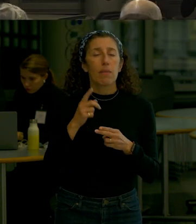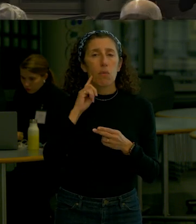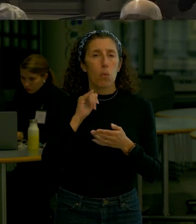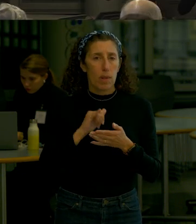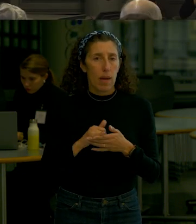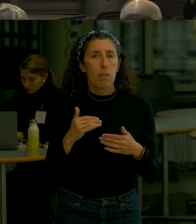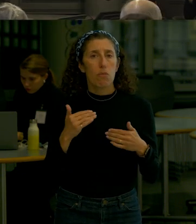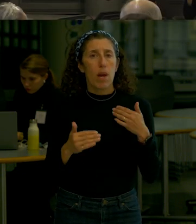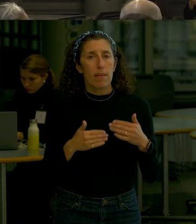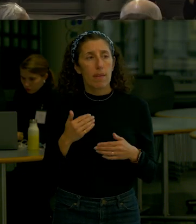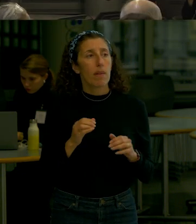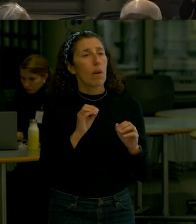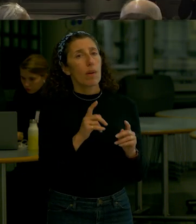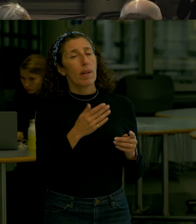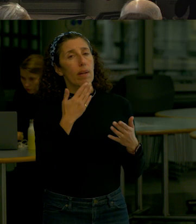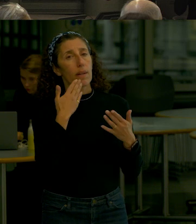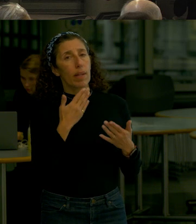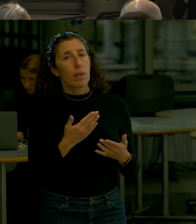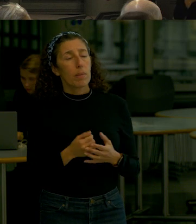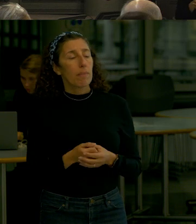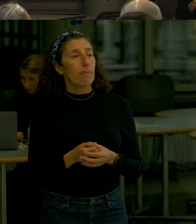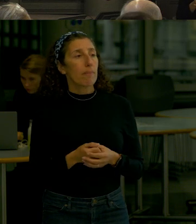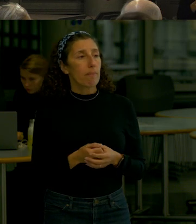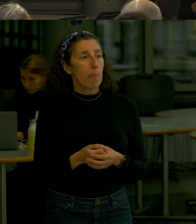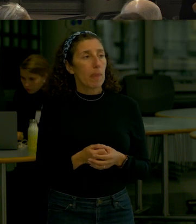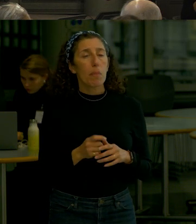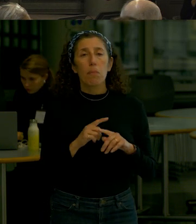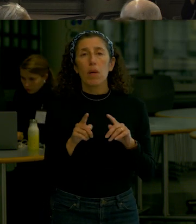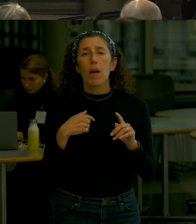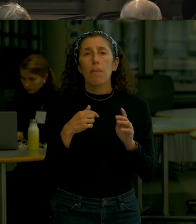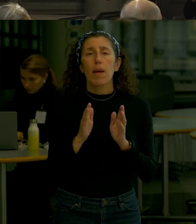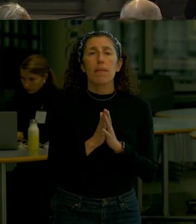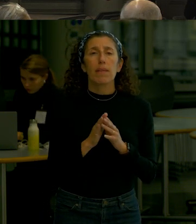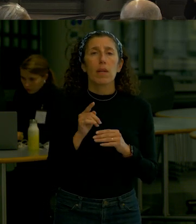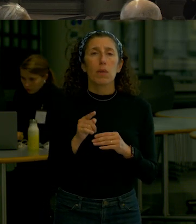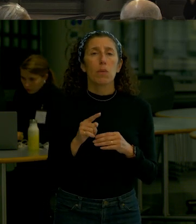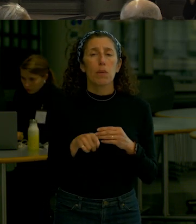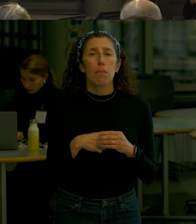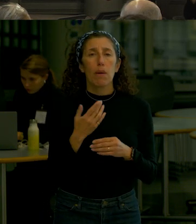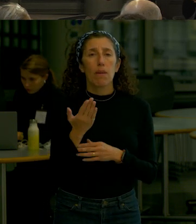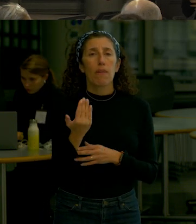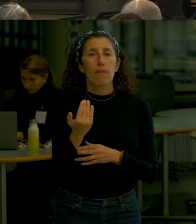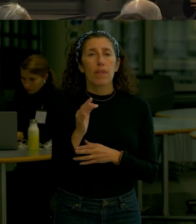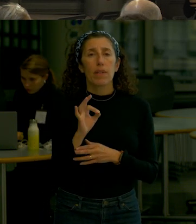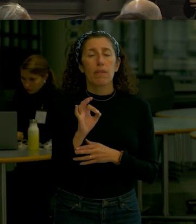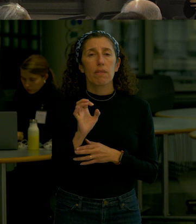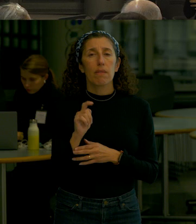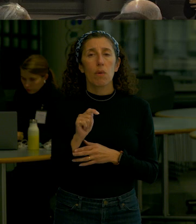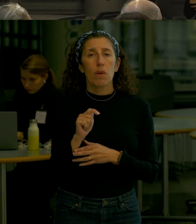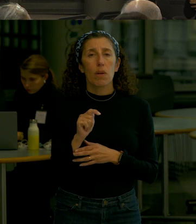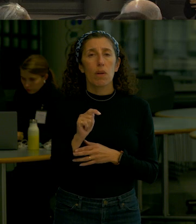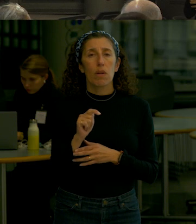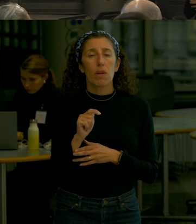just to carry on appreciate that is the 15 foot guideline well actually this is a state project state and city project